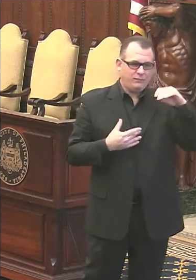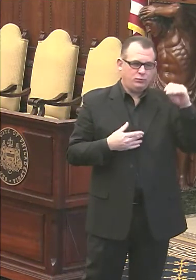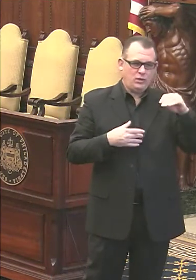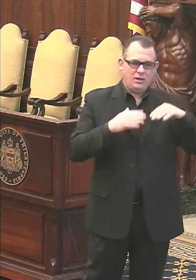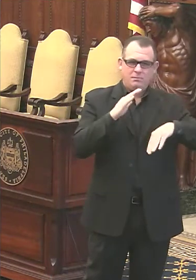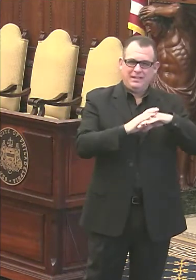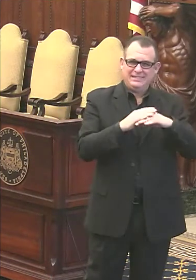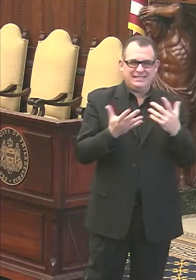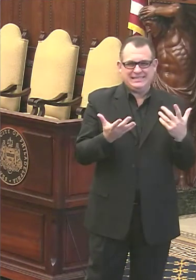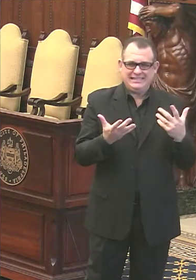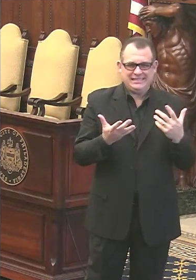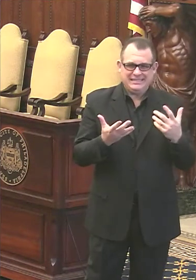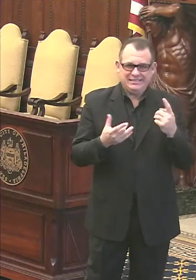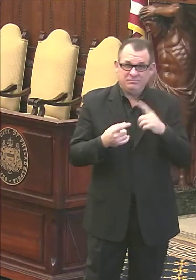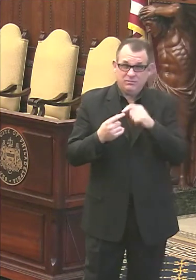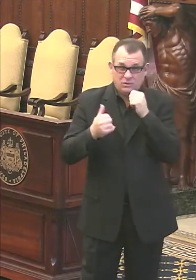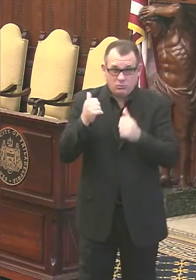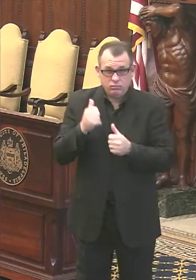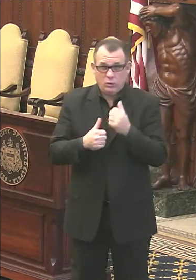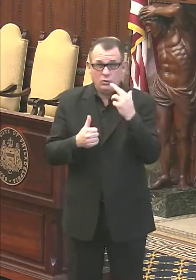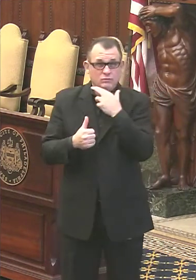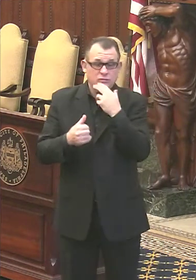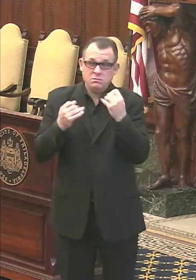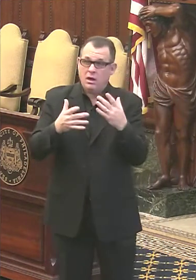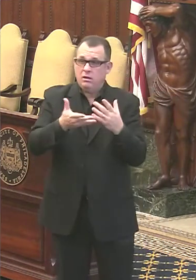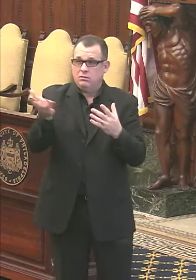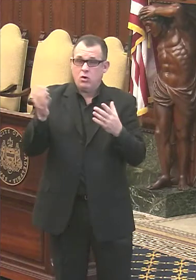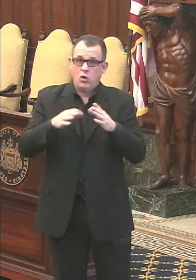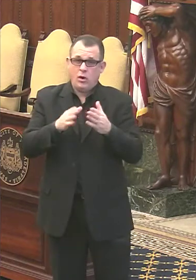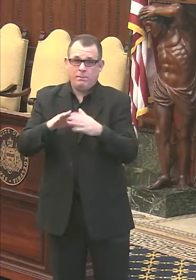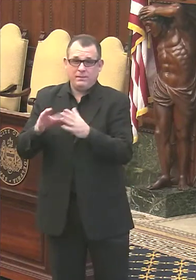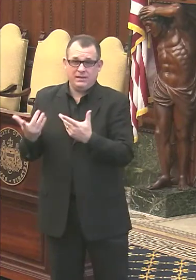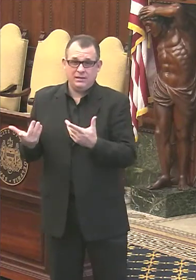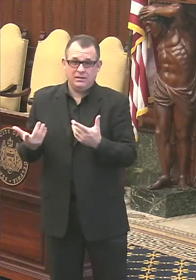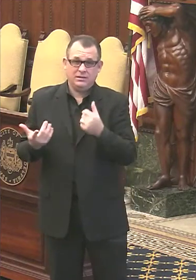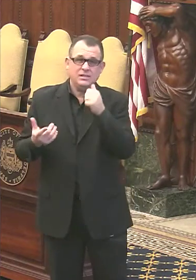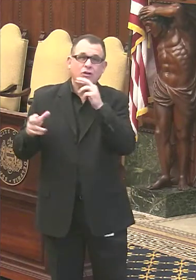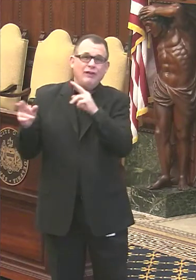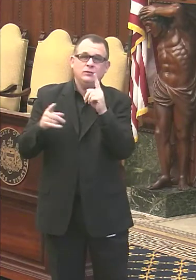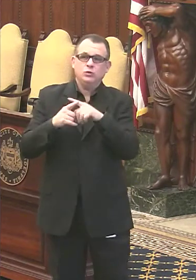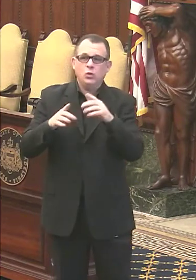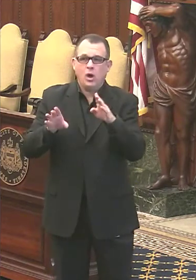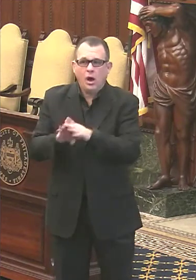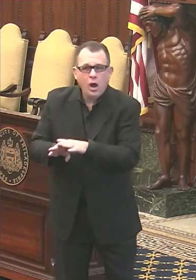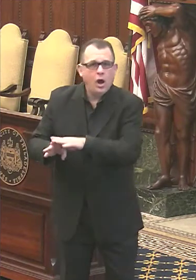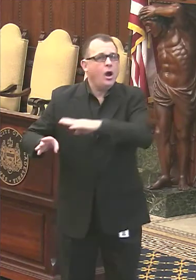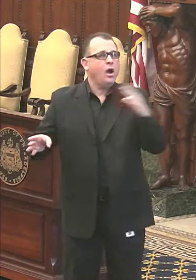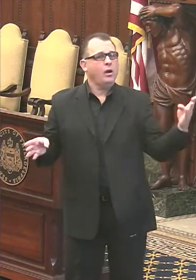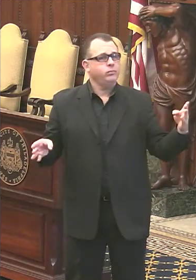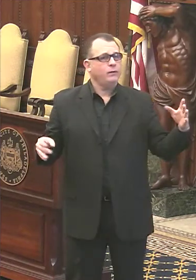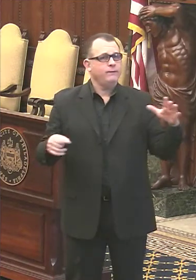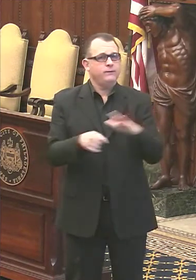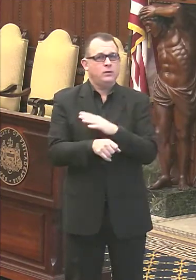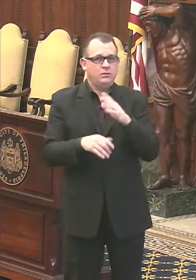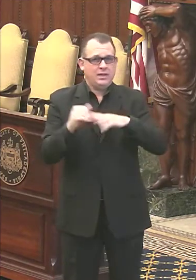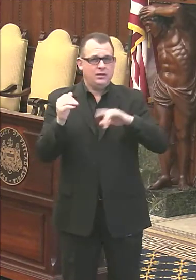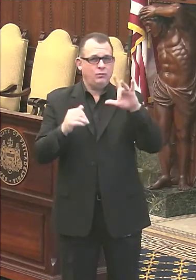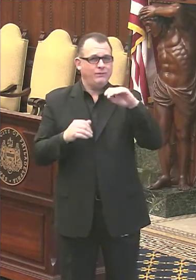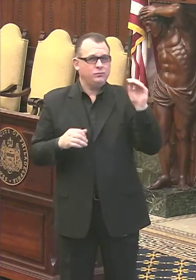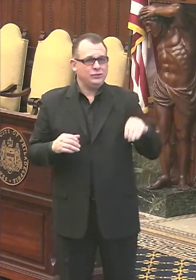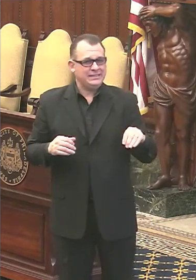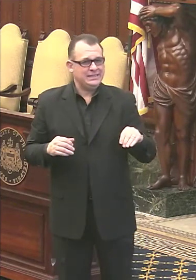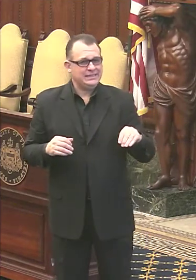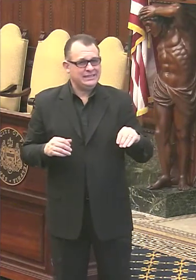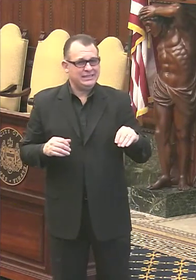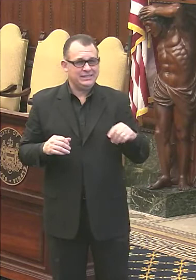majority of them are, uh, at this point, we're not ready to, uh, expand that capacity or while the case counts are falling, they're